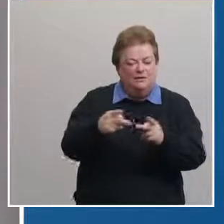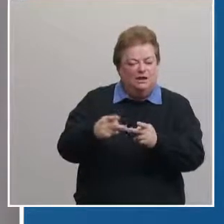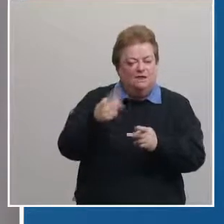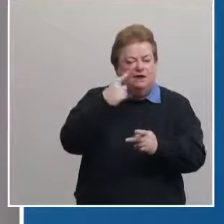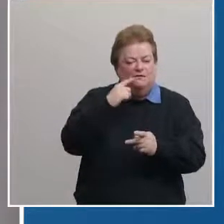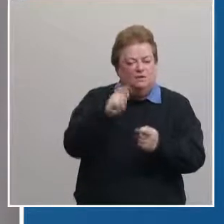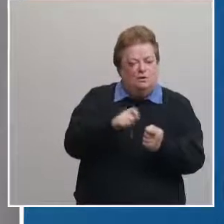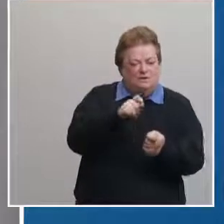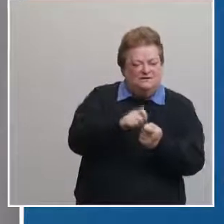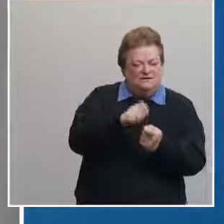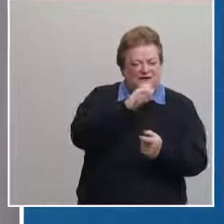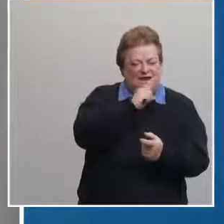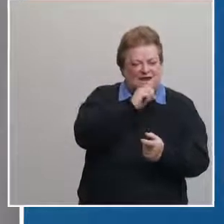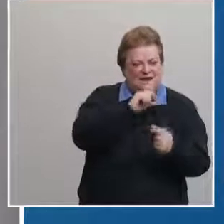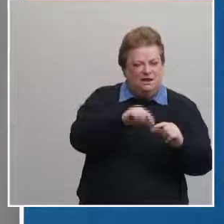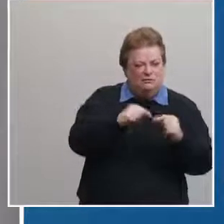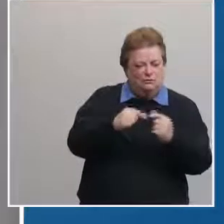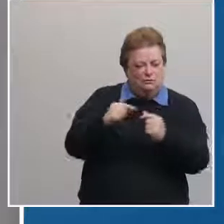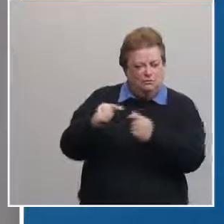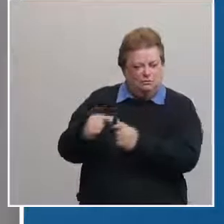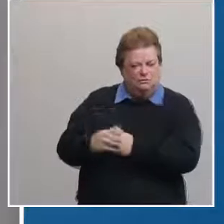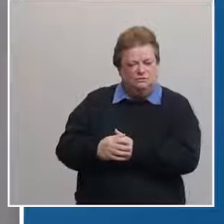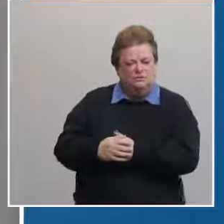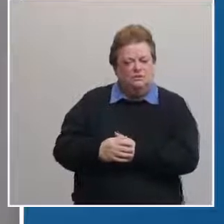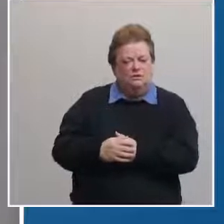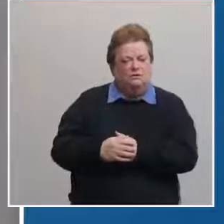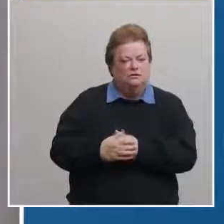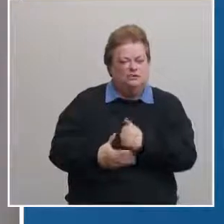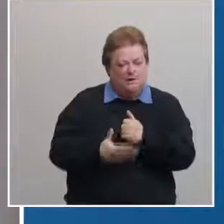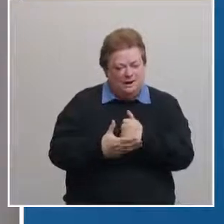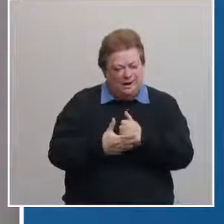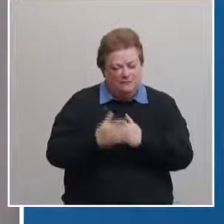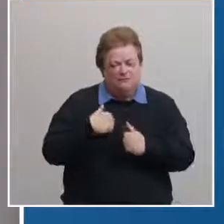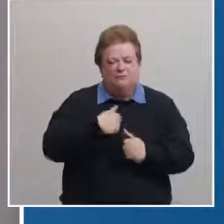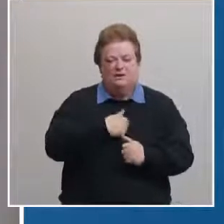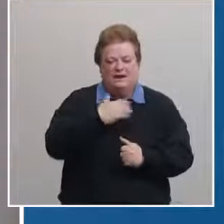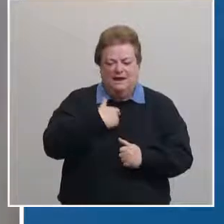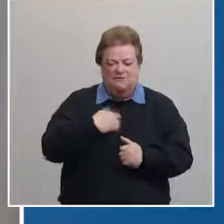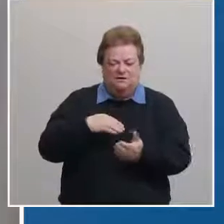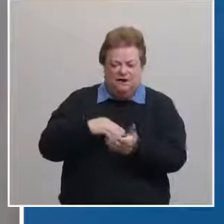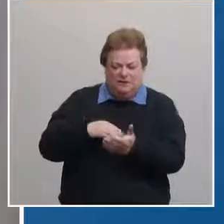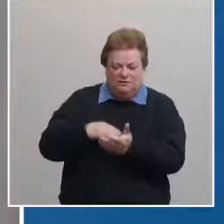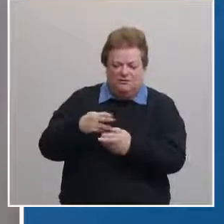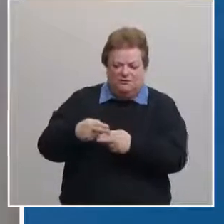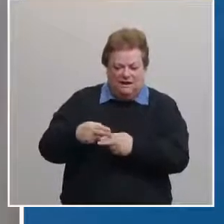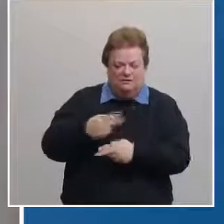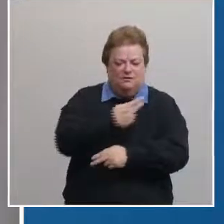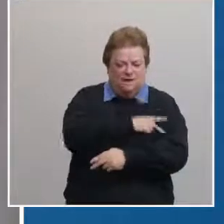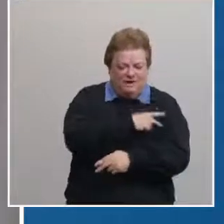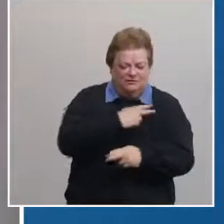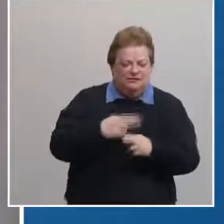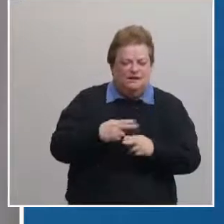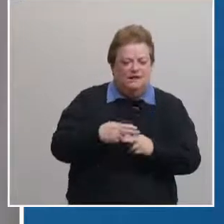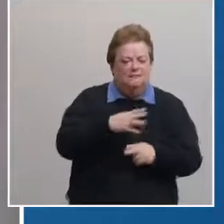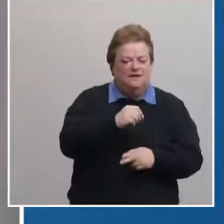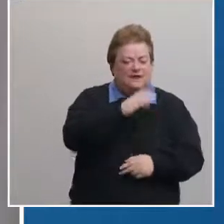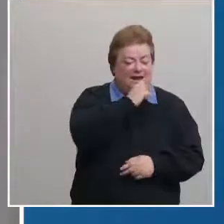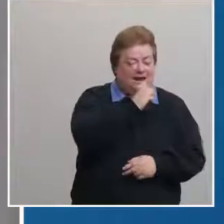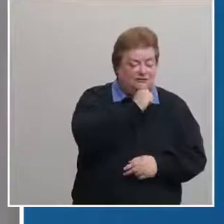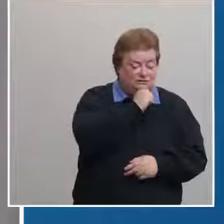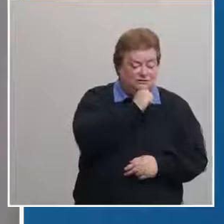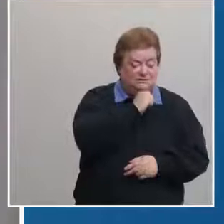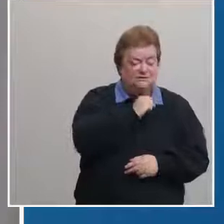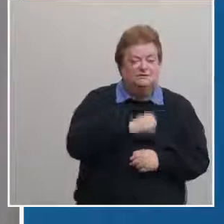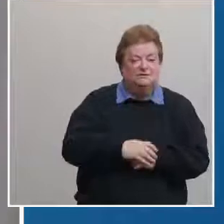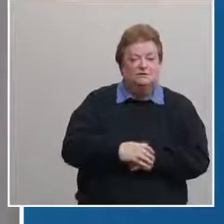groupings so it's been really helpful we have physicians name and we have patients names and we have ages so right